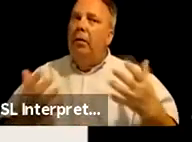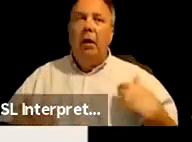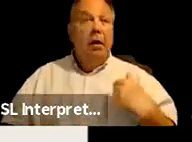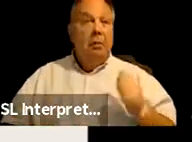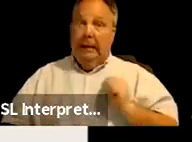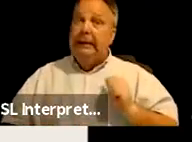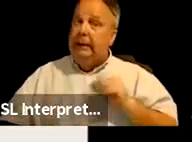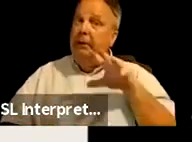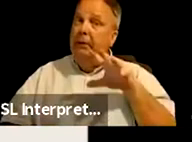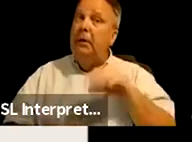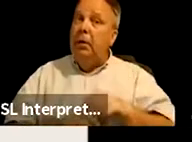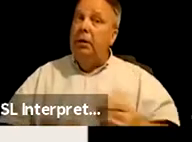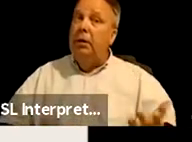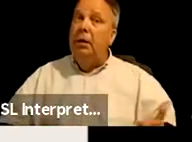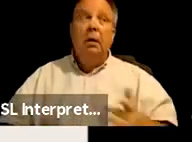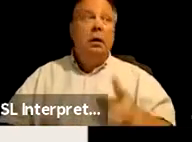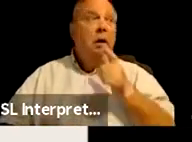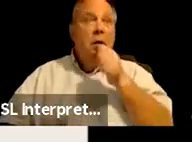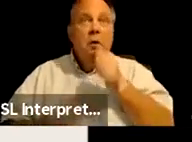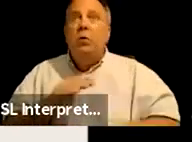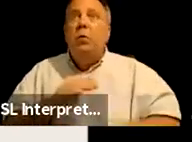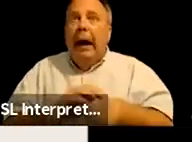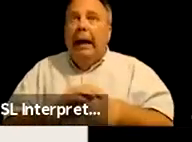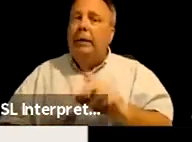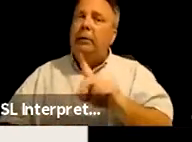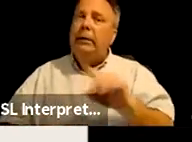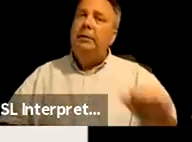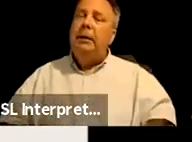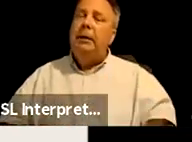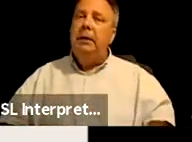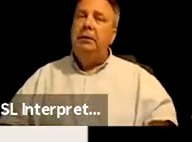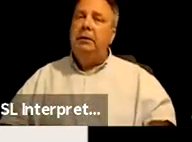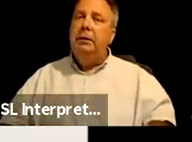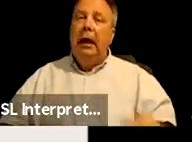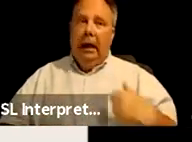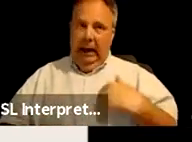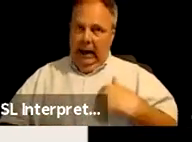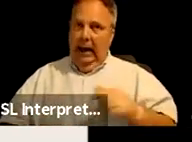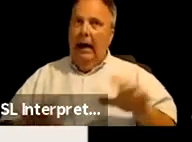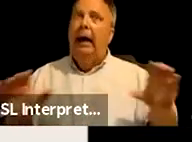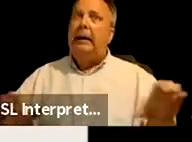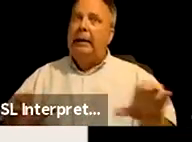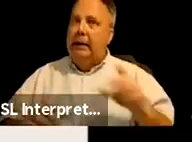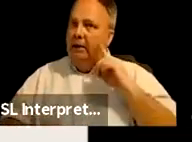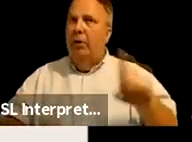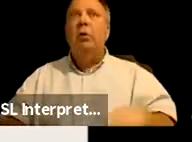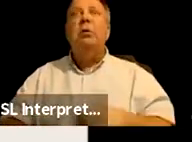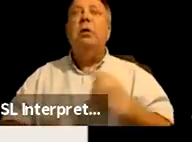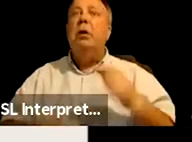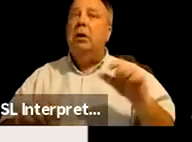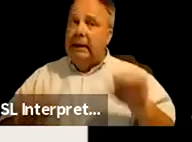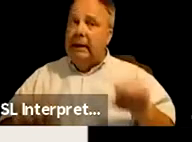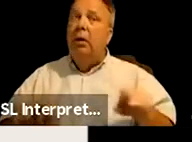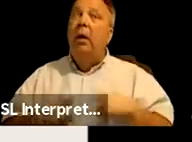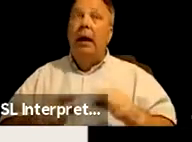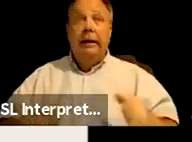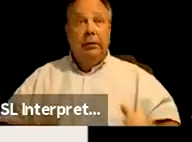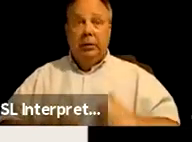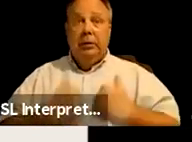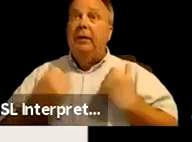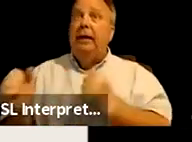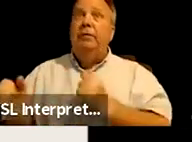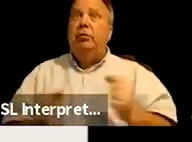myself included, who hide their disabilities. Um, I did that for as long as I could as a survival strategy.